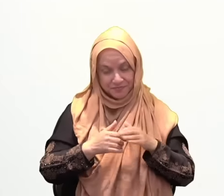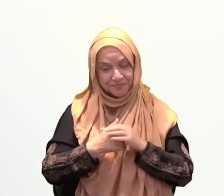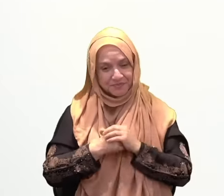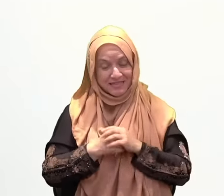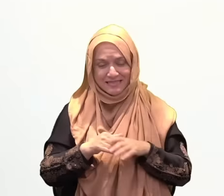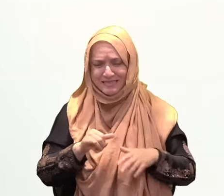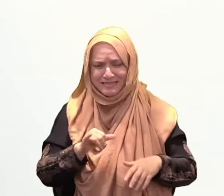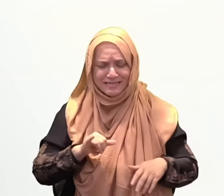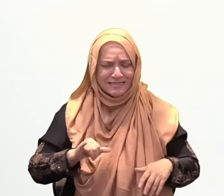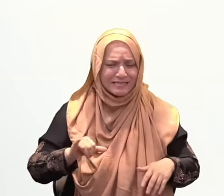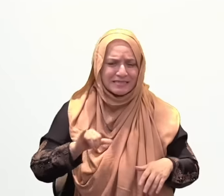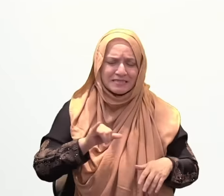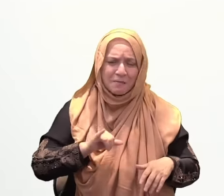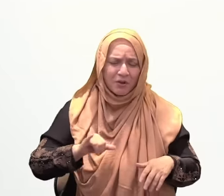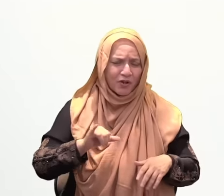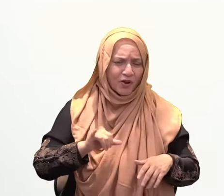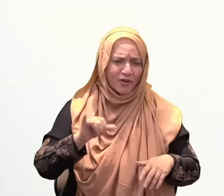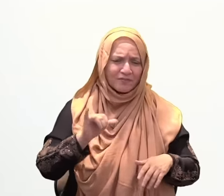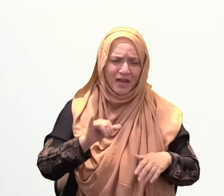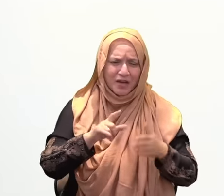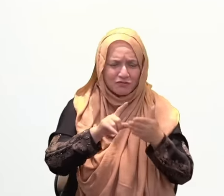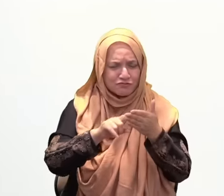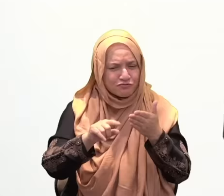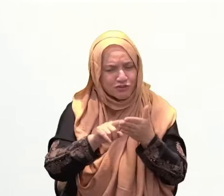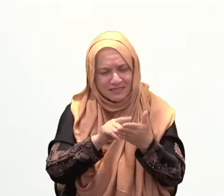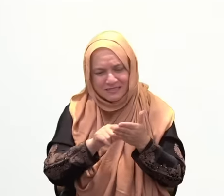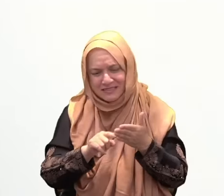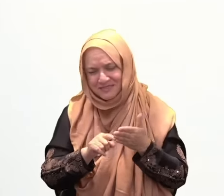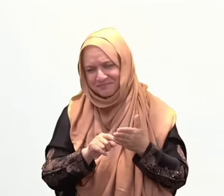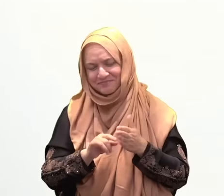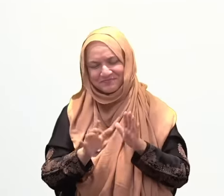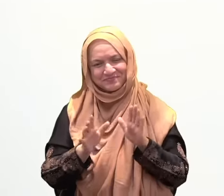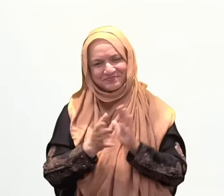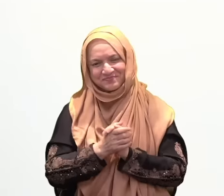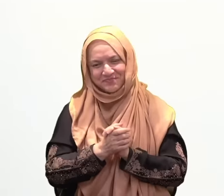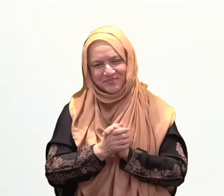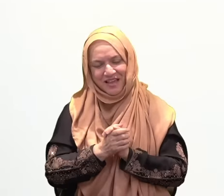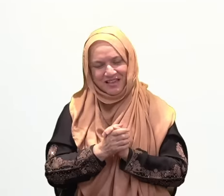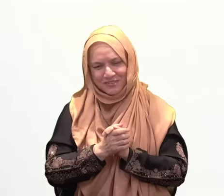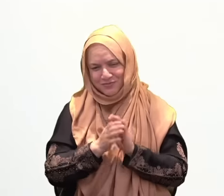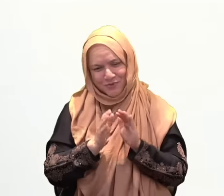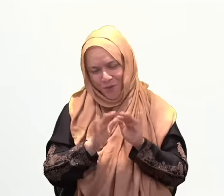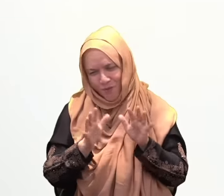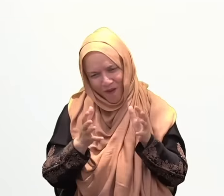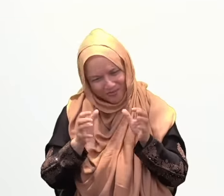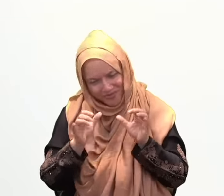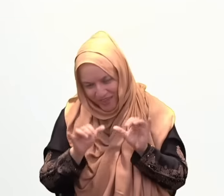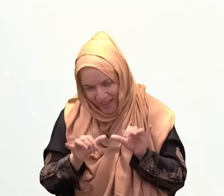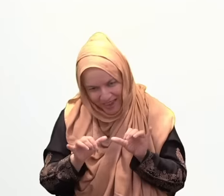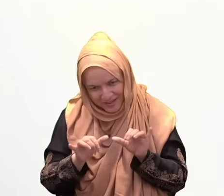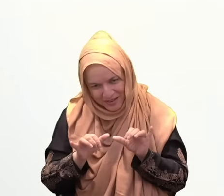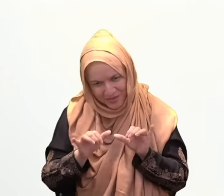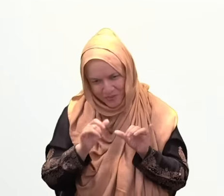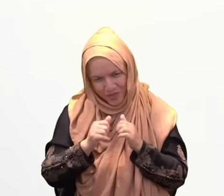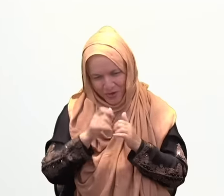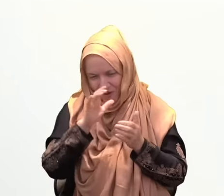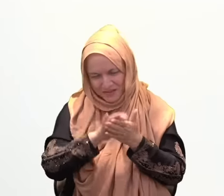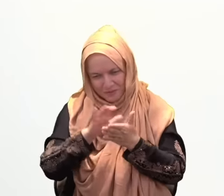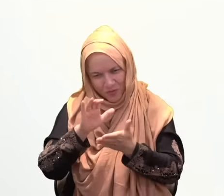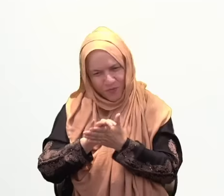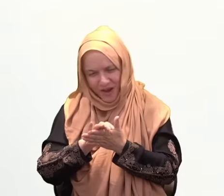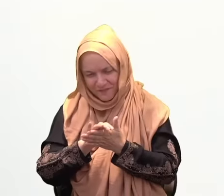Muslim later on and a great companion. But at that time he was the chief negotiator. And the Sahaba see him and go Oh God